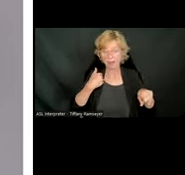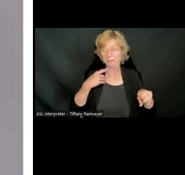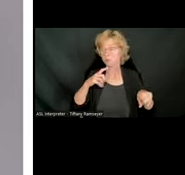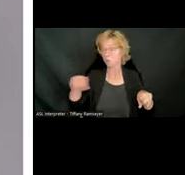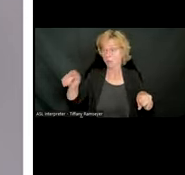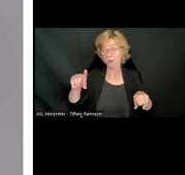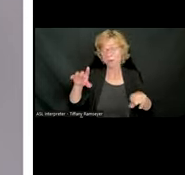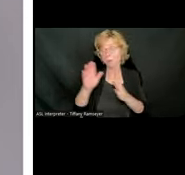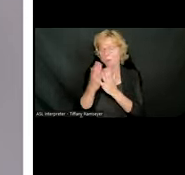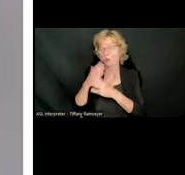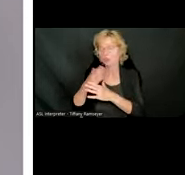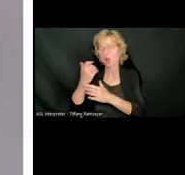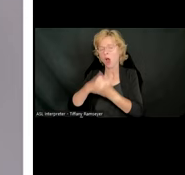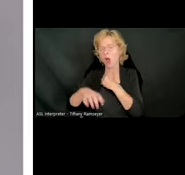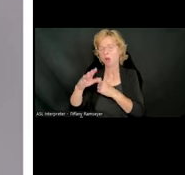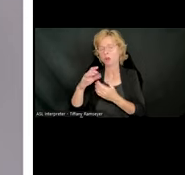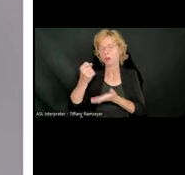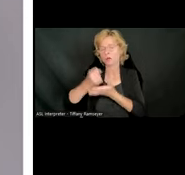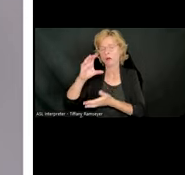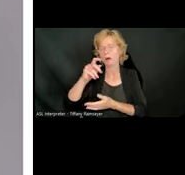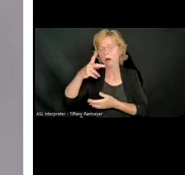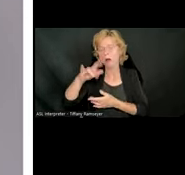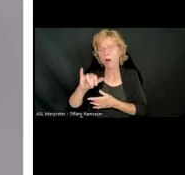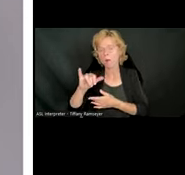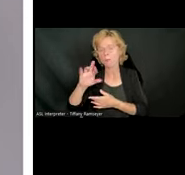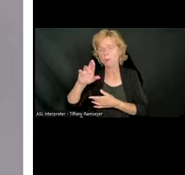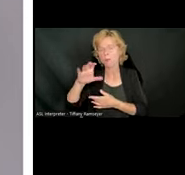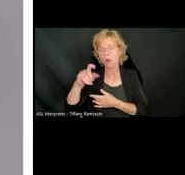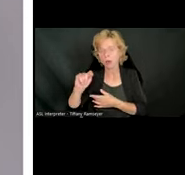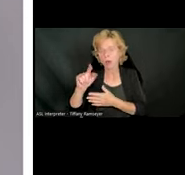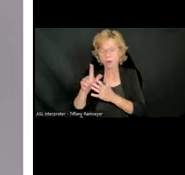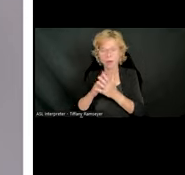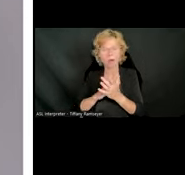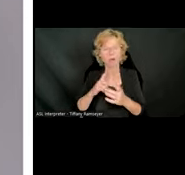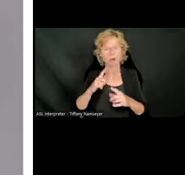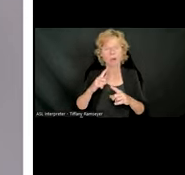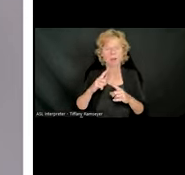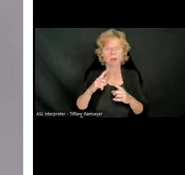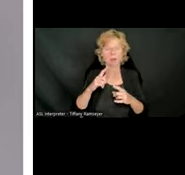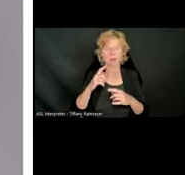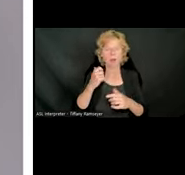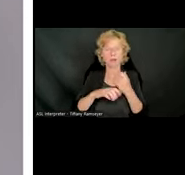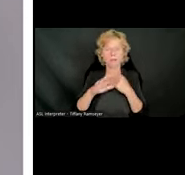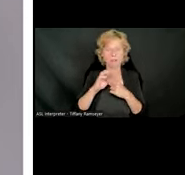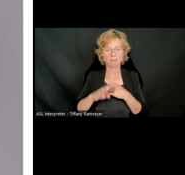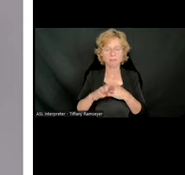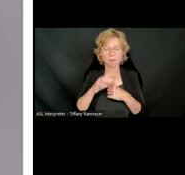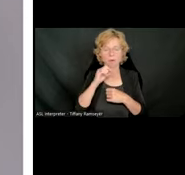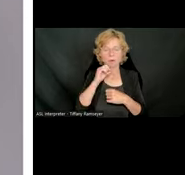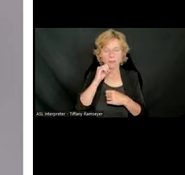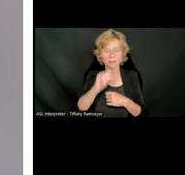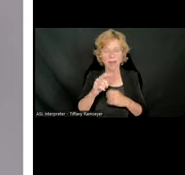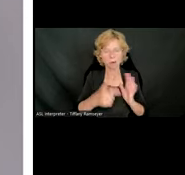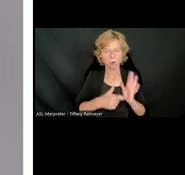IEP or a 504, it is not required for a Bookshare membership. As our other panelists will discuss more, students that